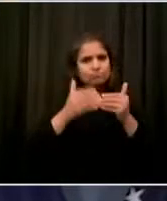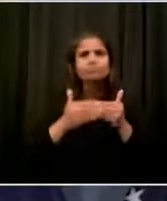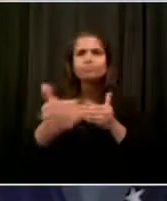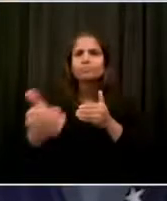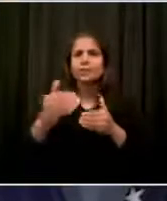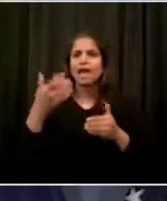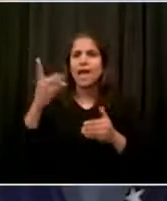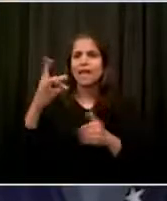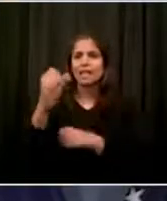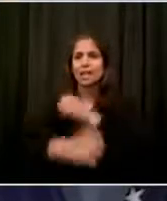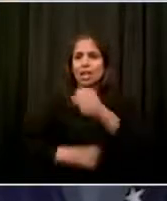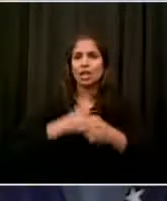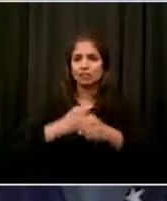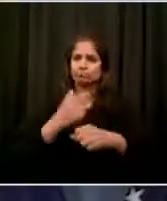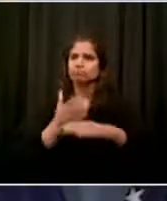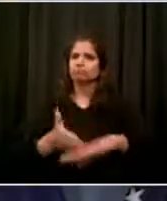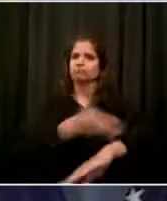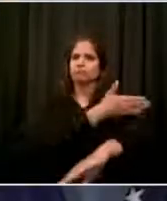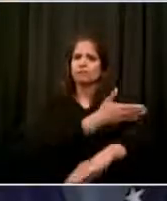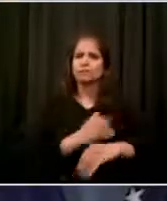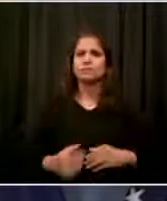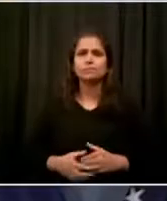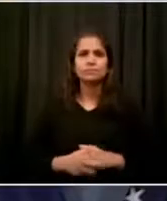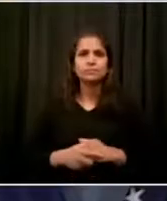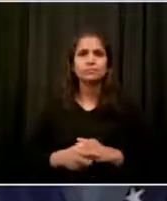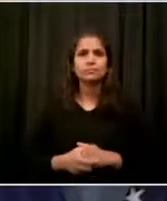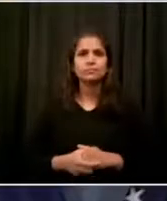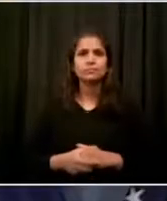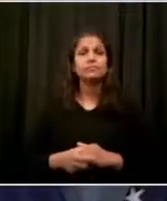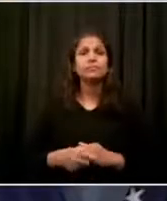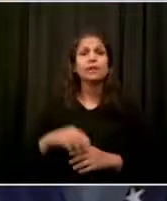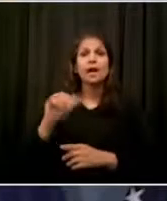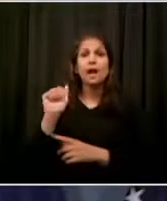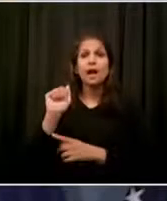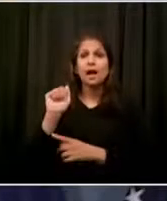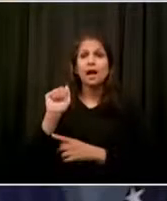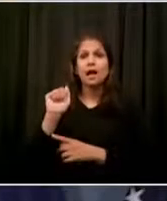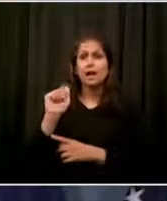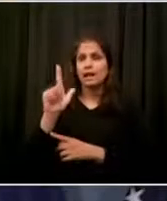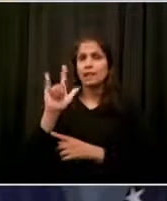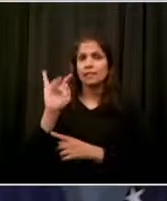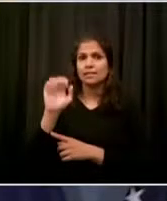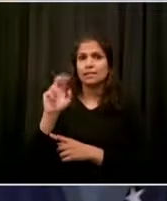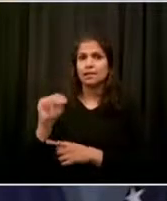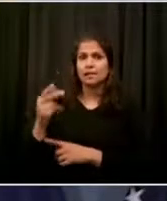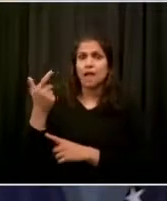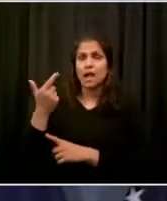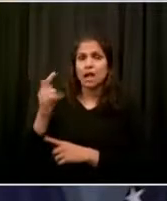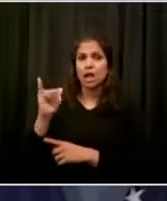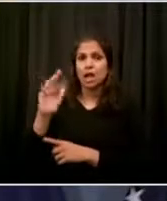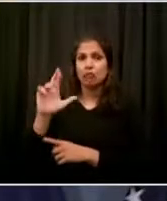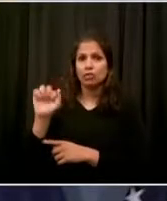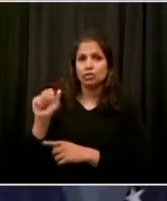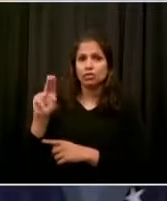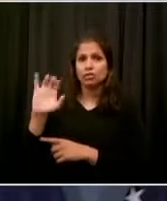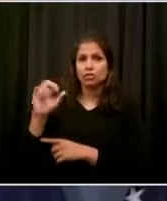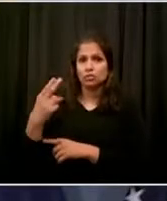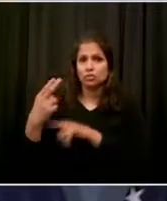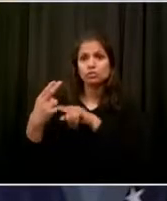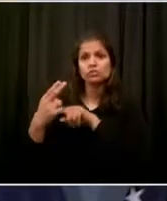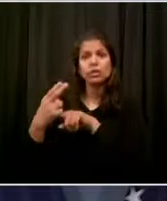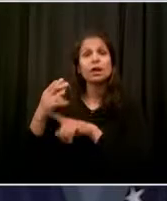Hirsch is leaving City Hall and going to DOE over objections of your handling of the protest. So I just wanted to ask, between that